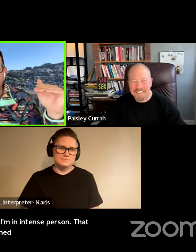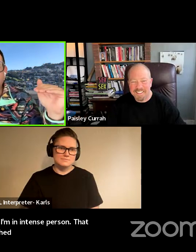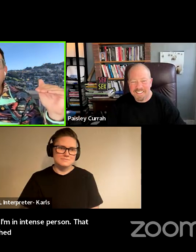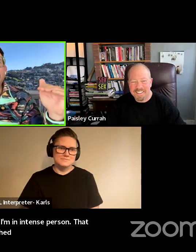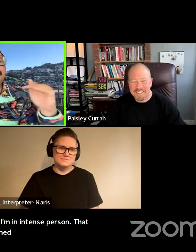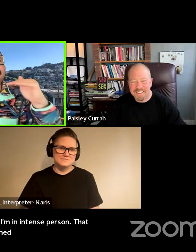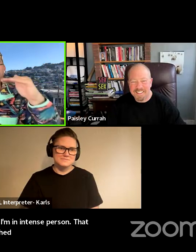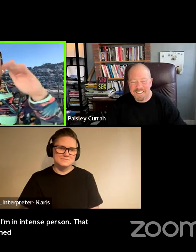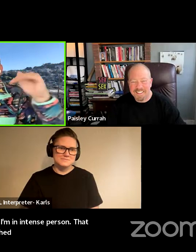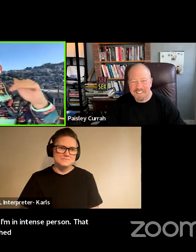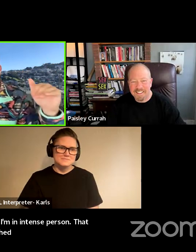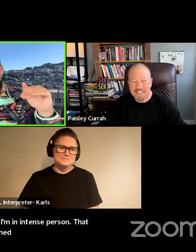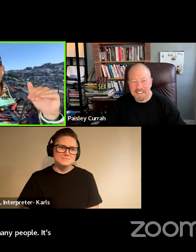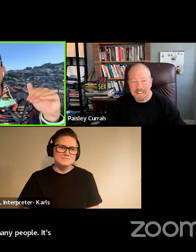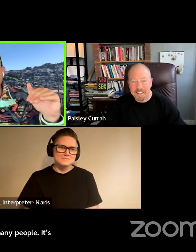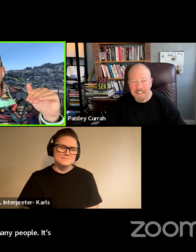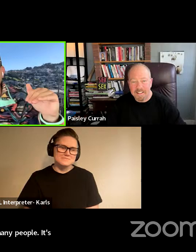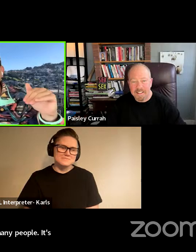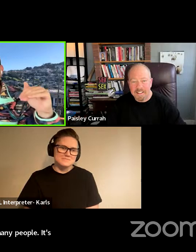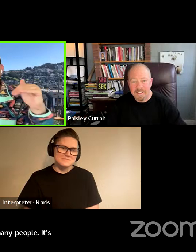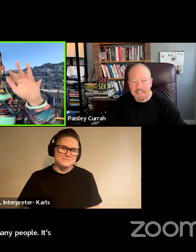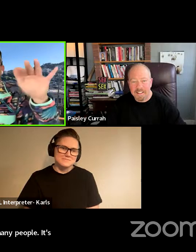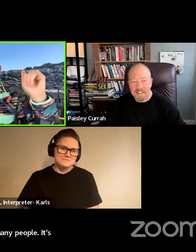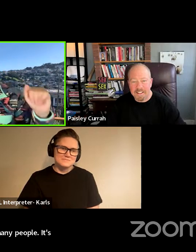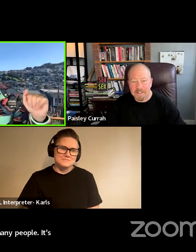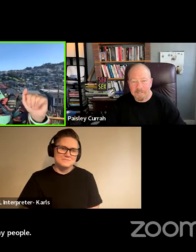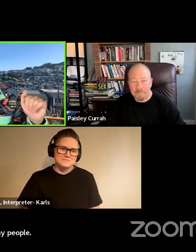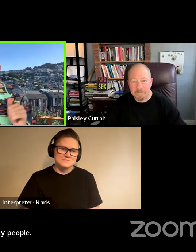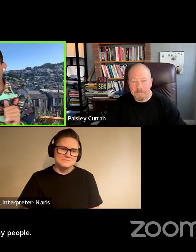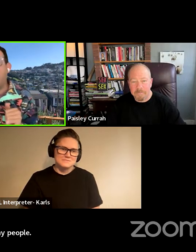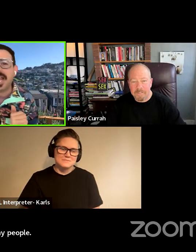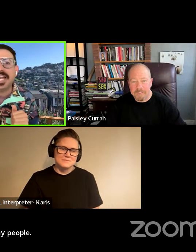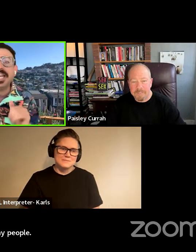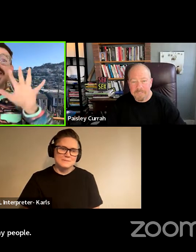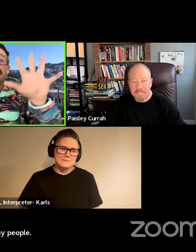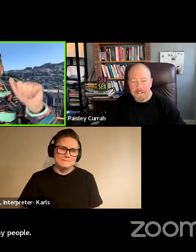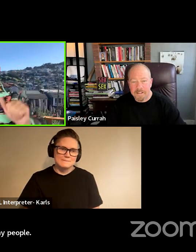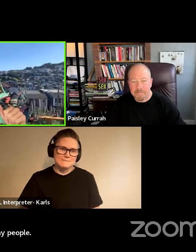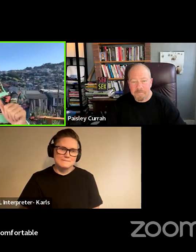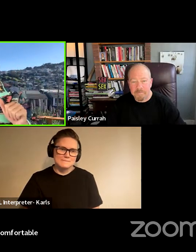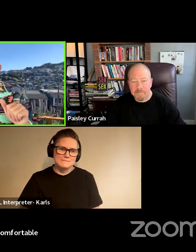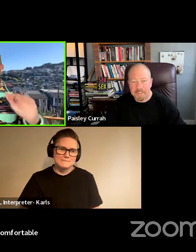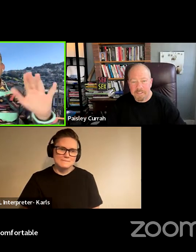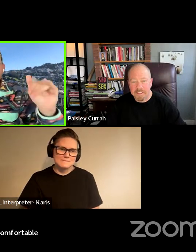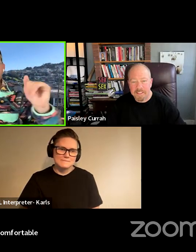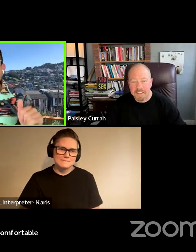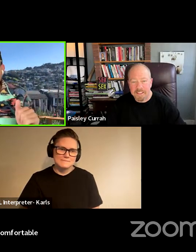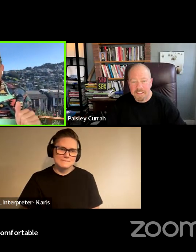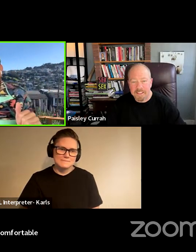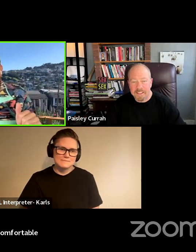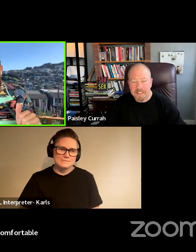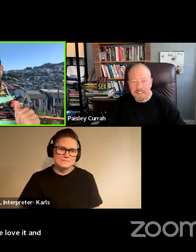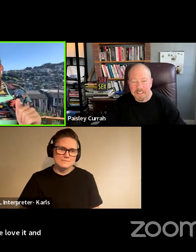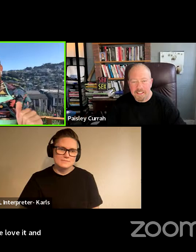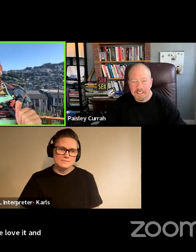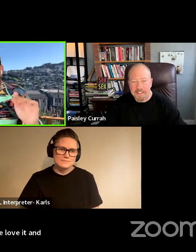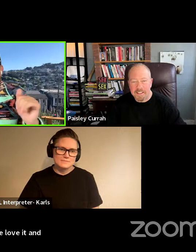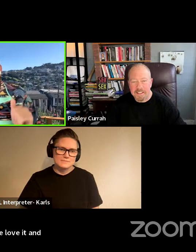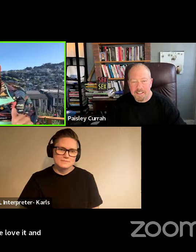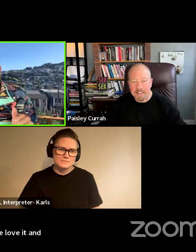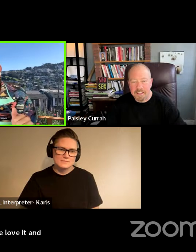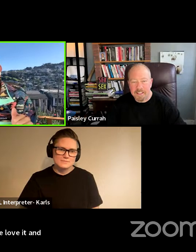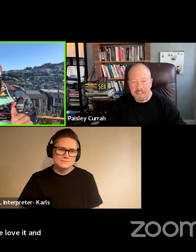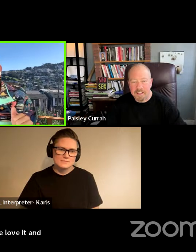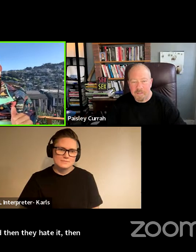many people. It's something I'm constantly navigating. People love it. then they hate it. Then they're dazzled by it. Then I think of myself as